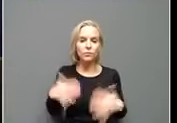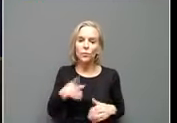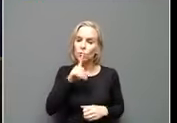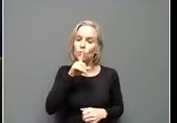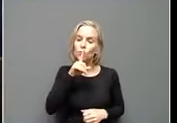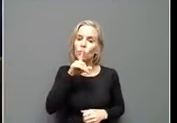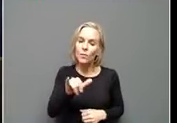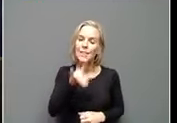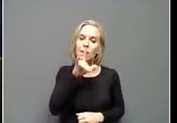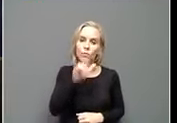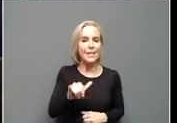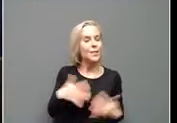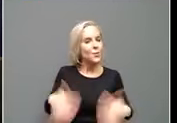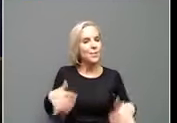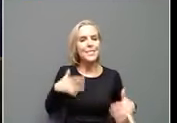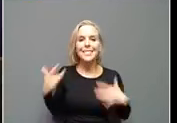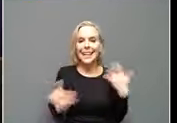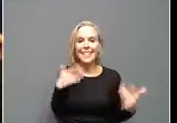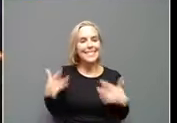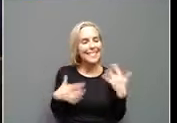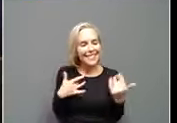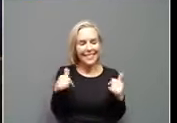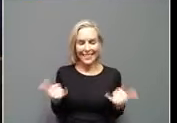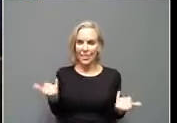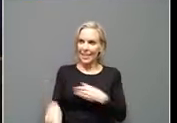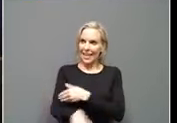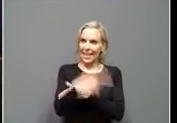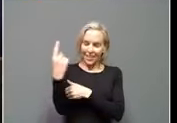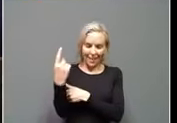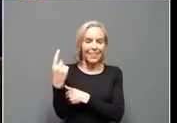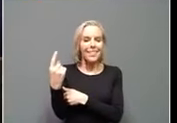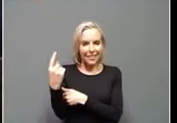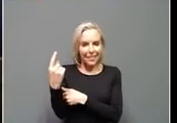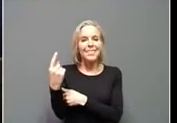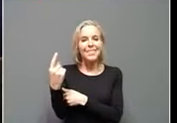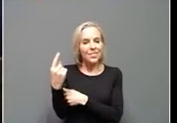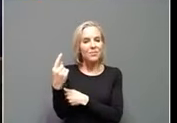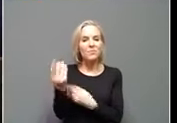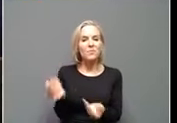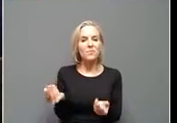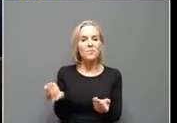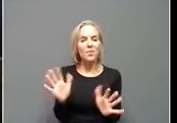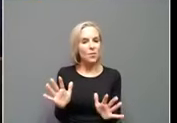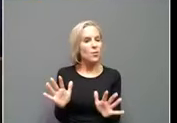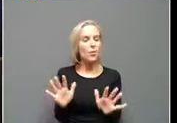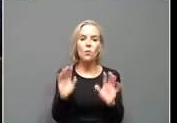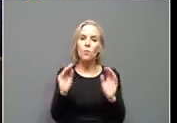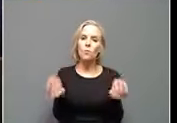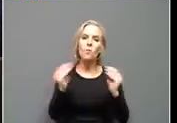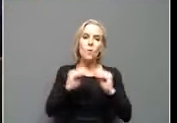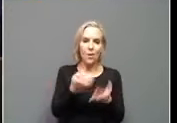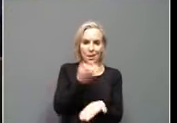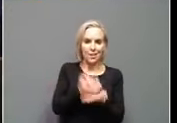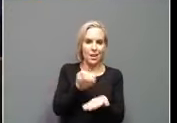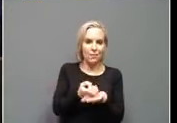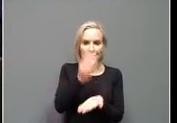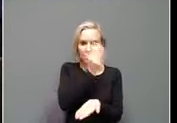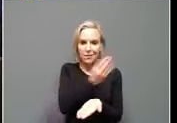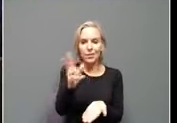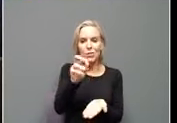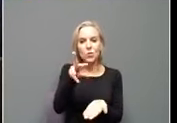really exciting. Today, we have even more great economic news to share about